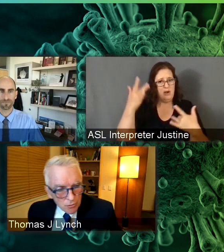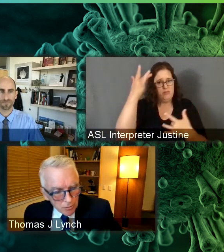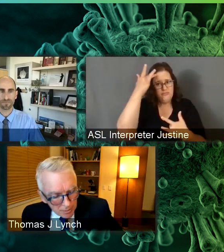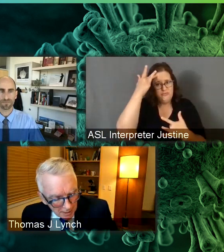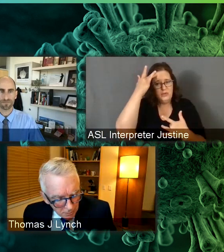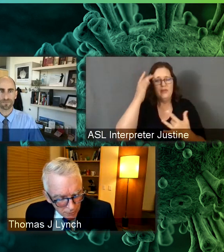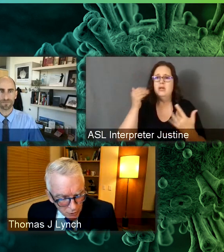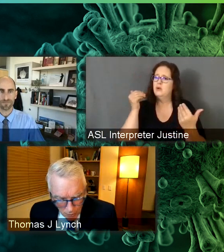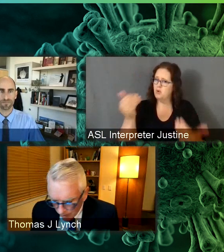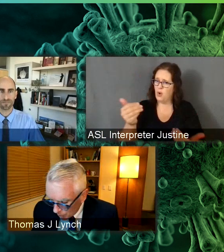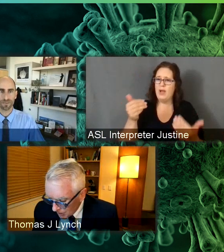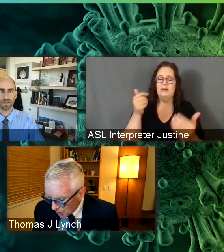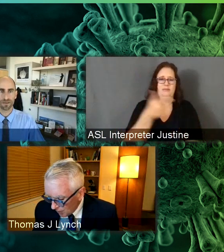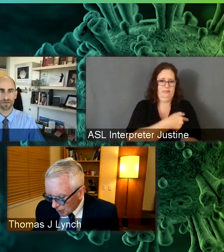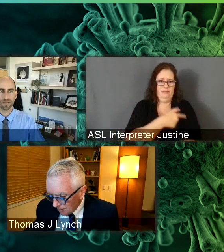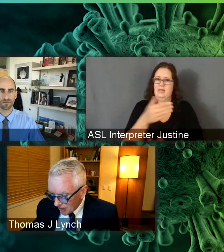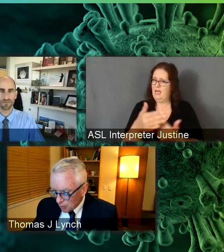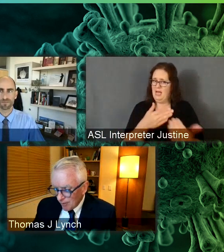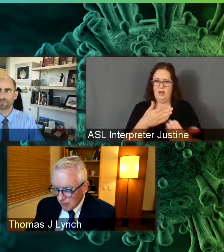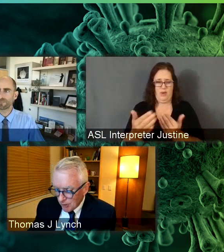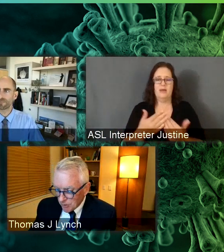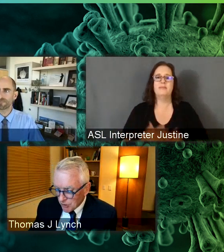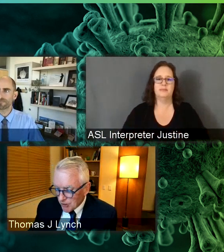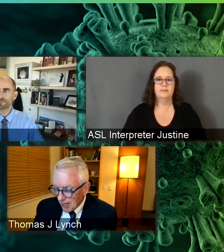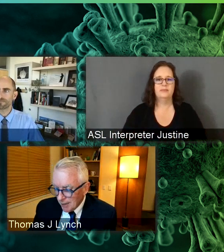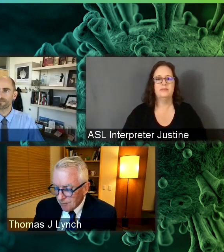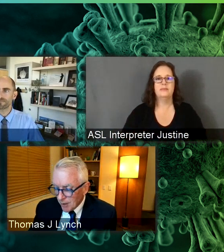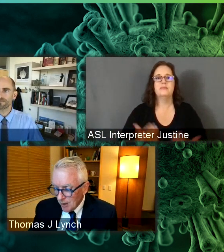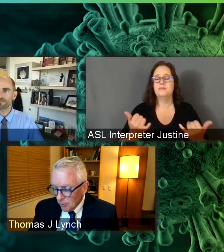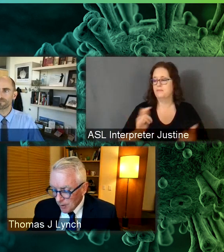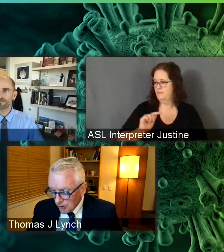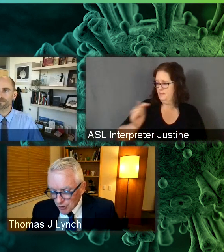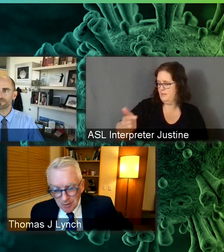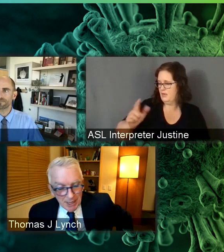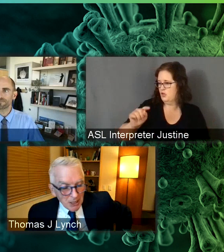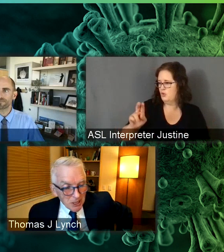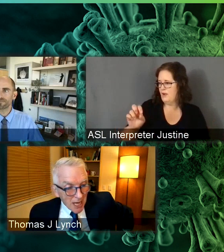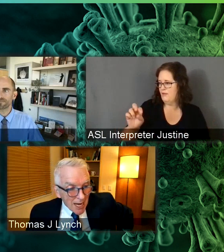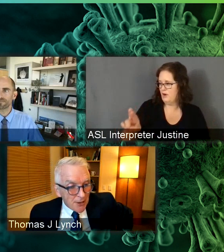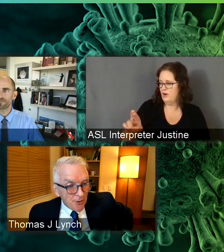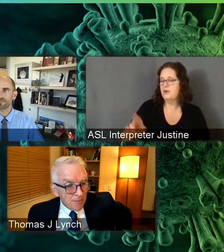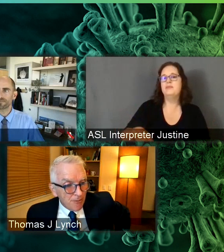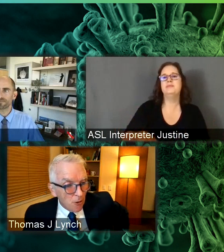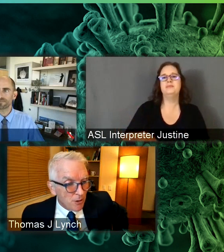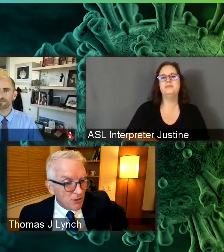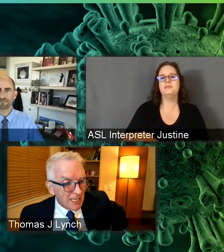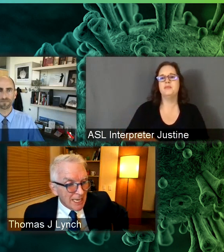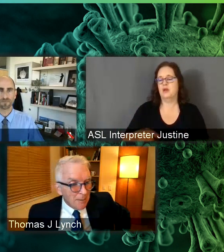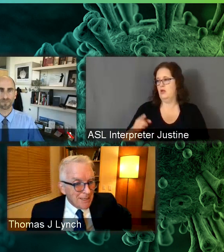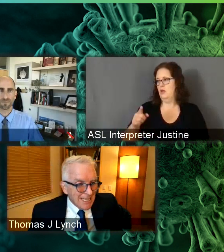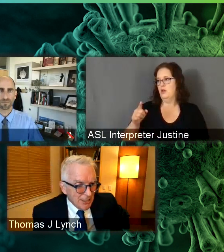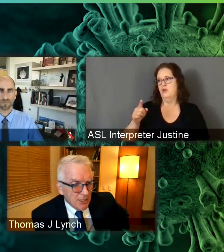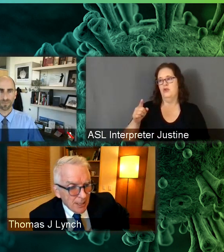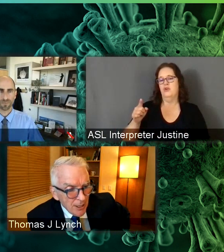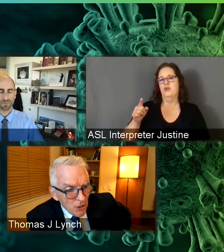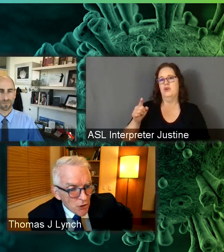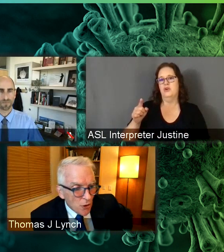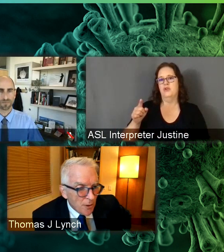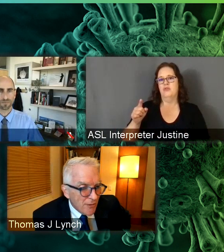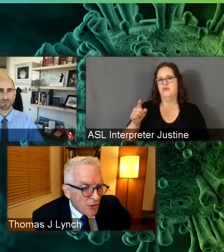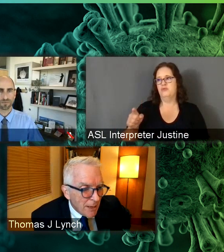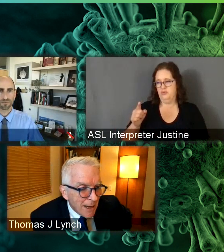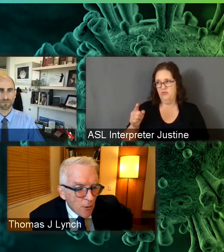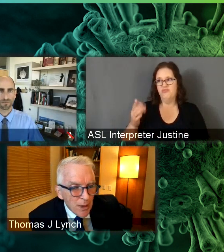So move to Trevor with this question because Trevor, there was a time when you spent a lot of your focus thinking about testing.